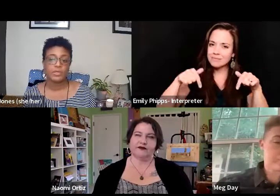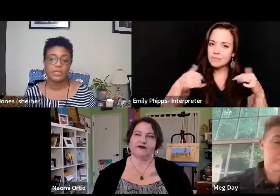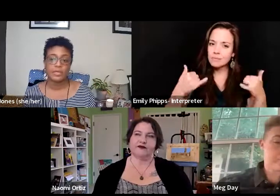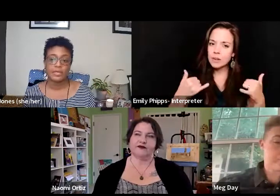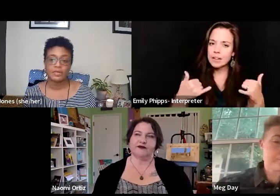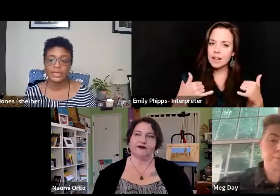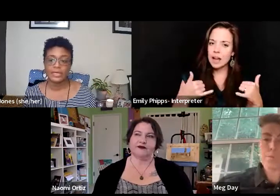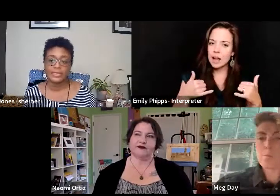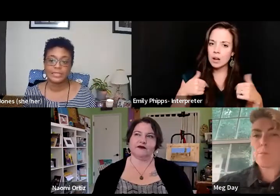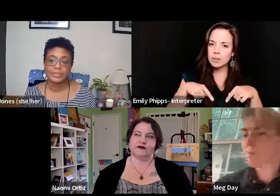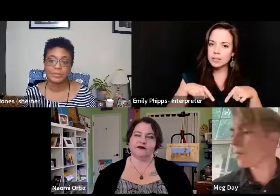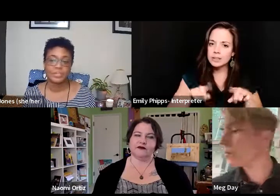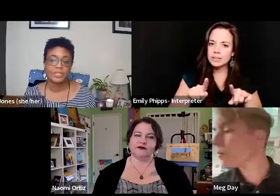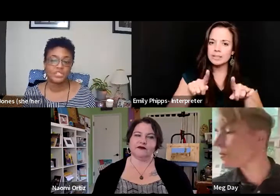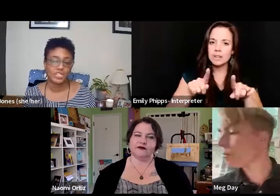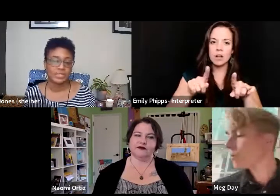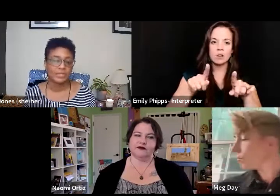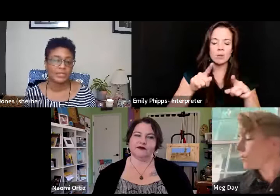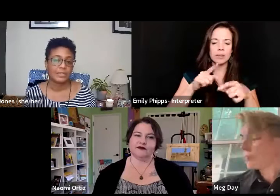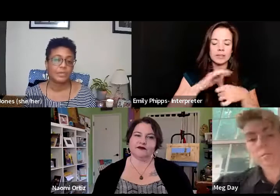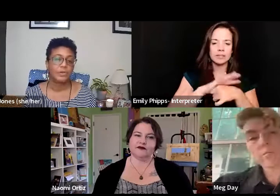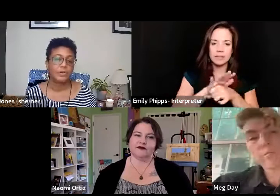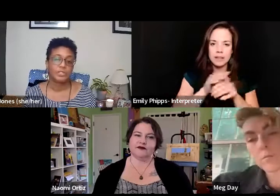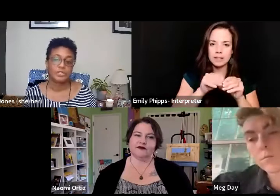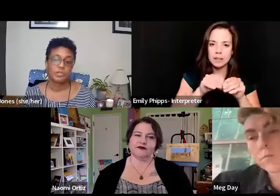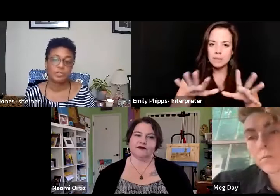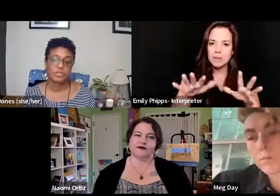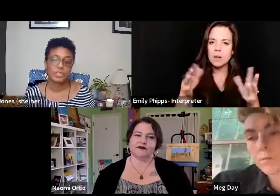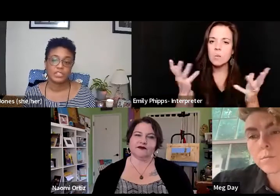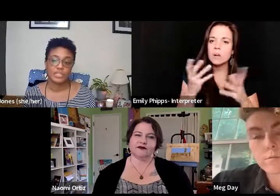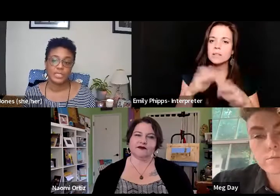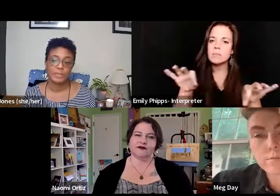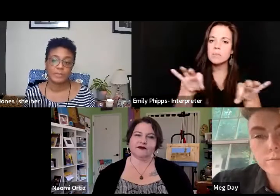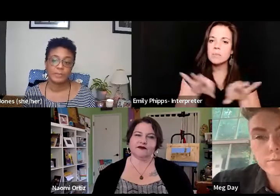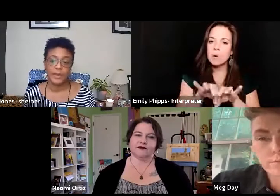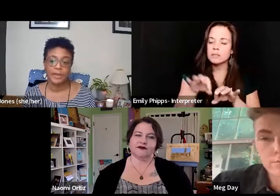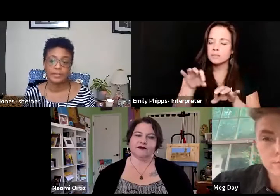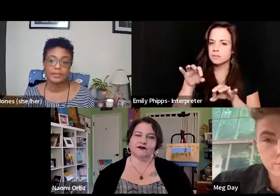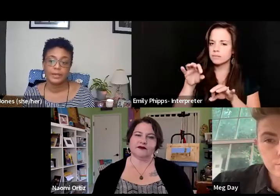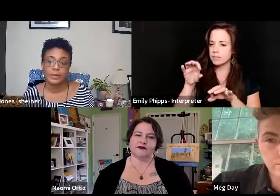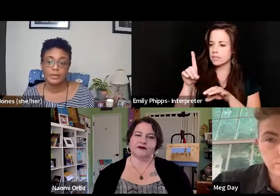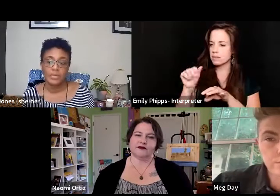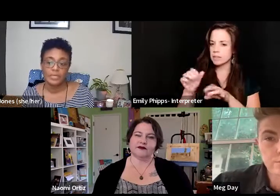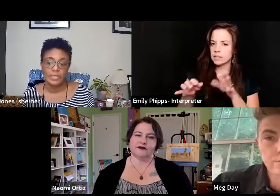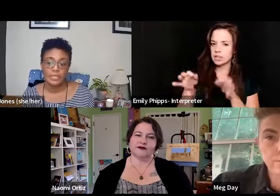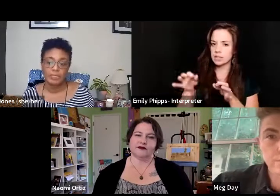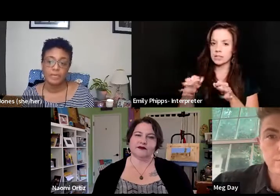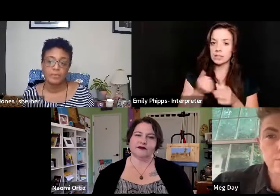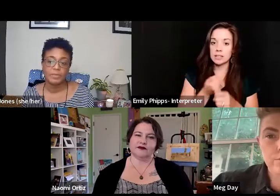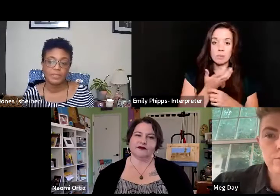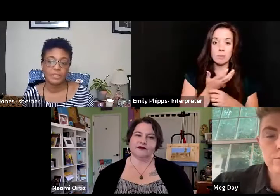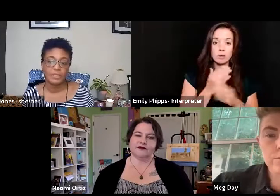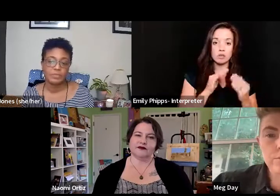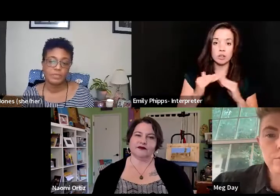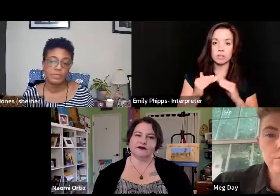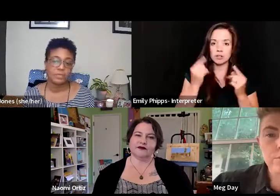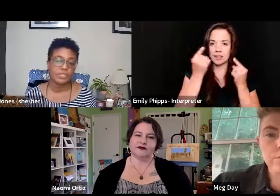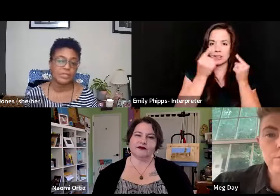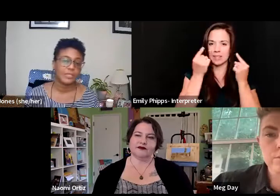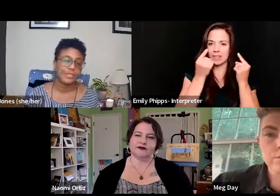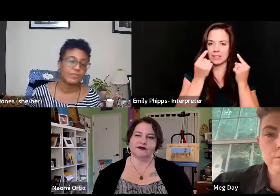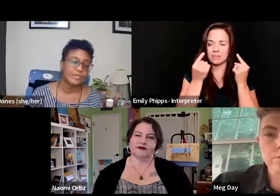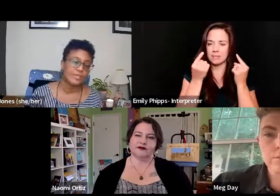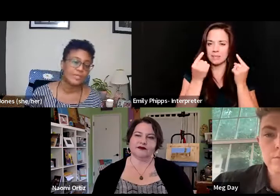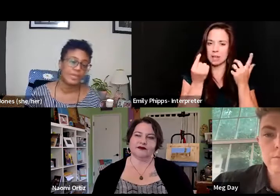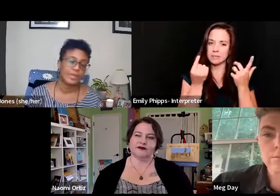some important things related to disability justice that the poetry community should keep in mind when considering a pivot to in